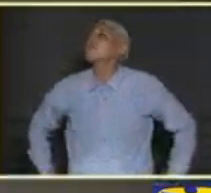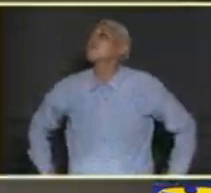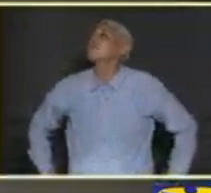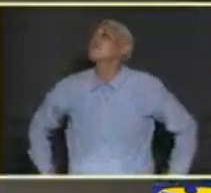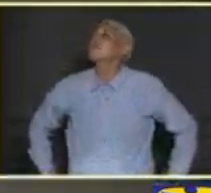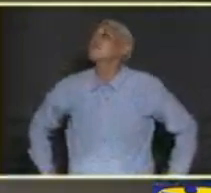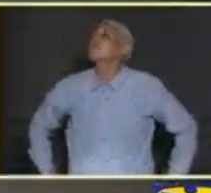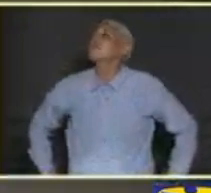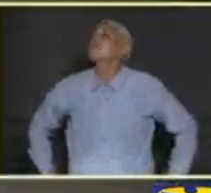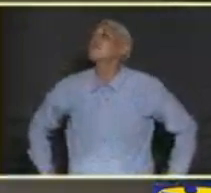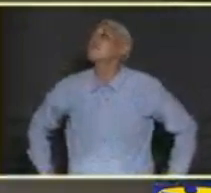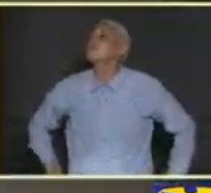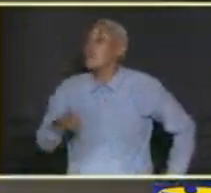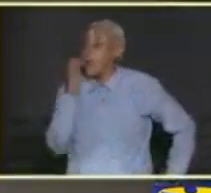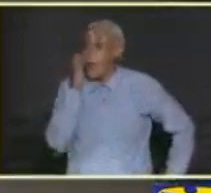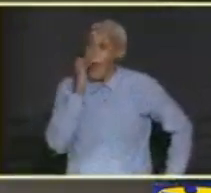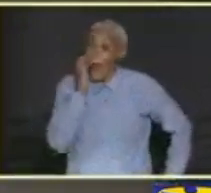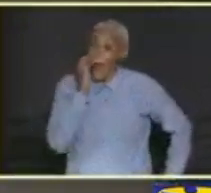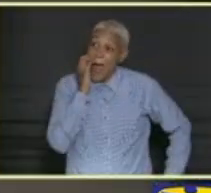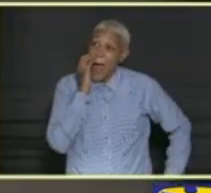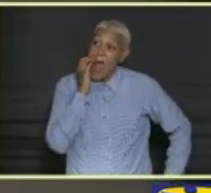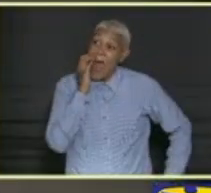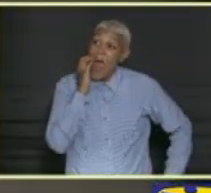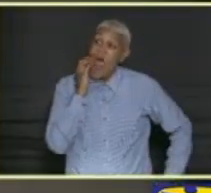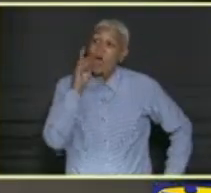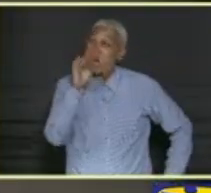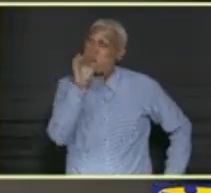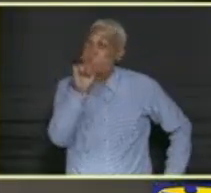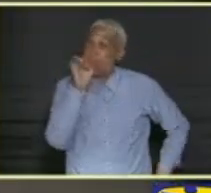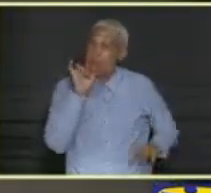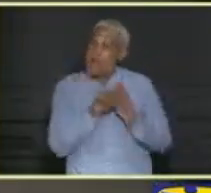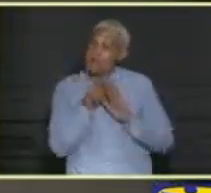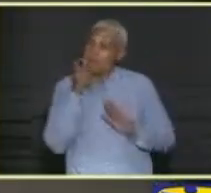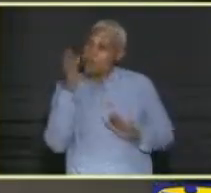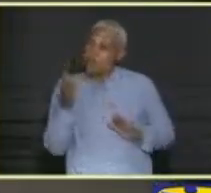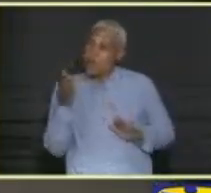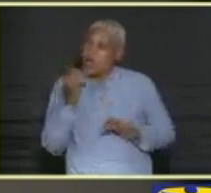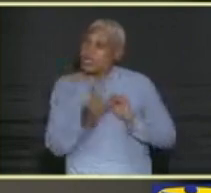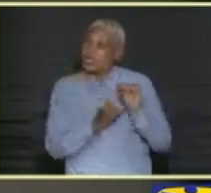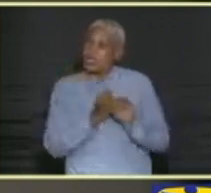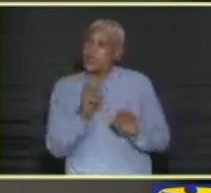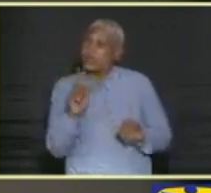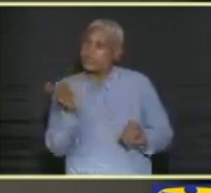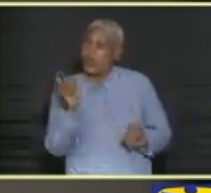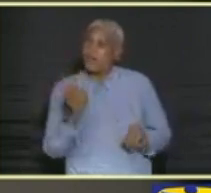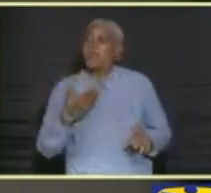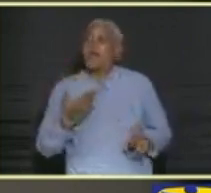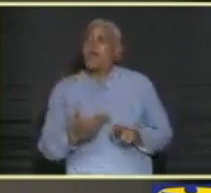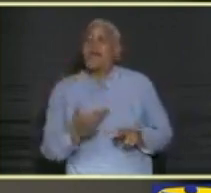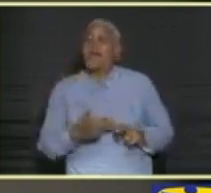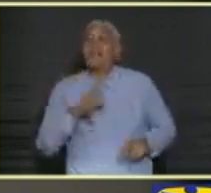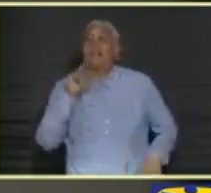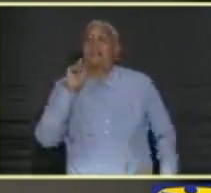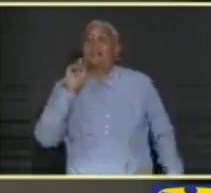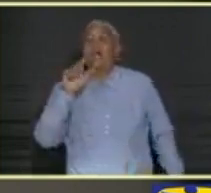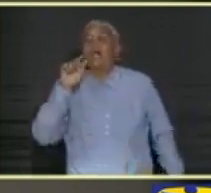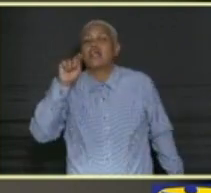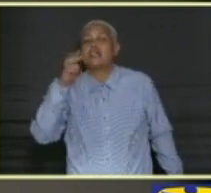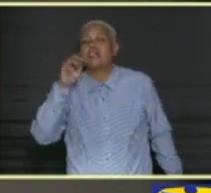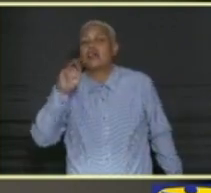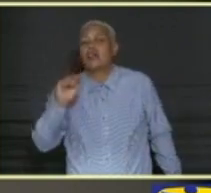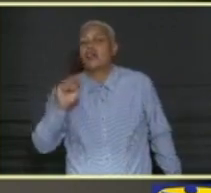and if you are representing an institution, one question per person. Hi, good evening. My name is Daniel Thomas.